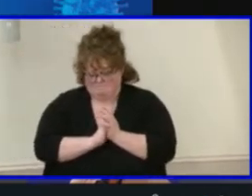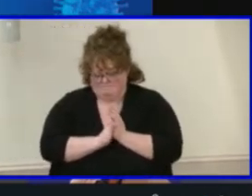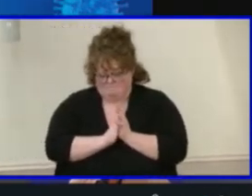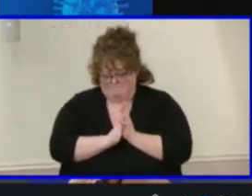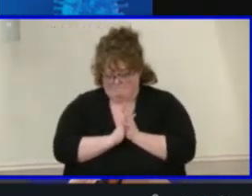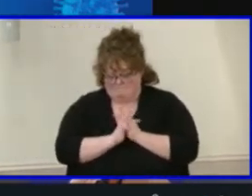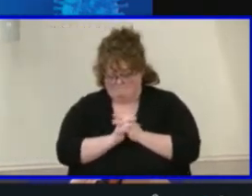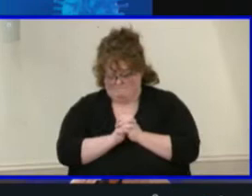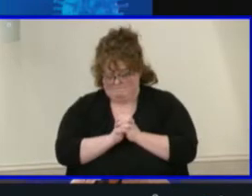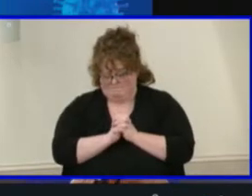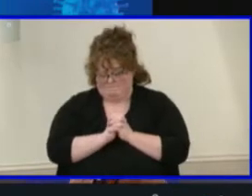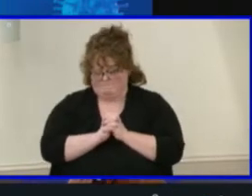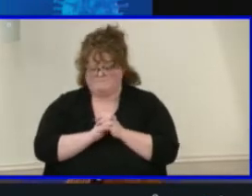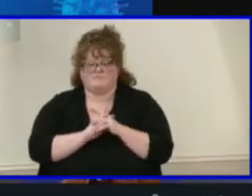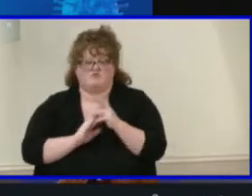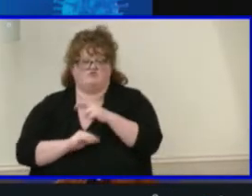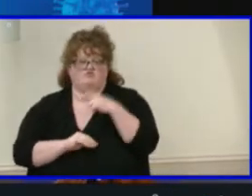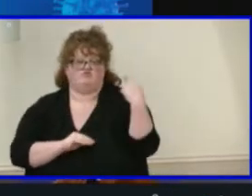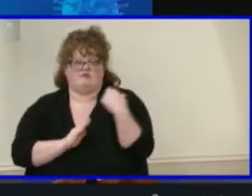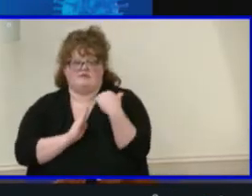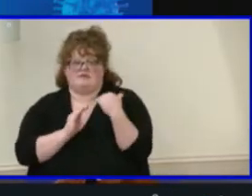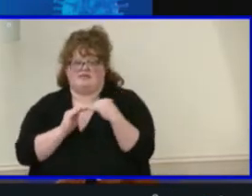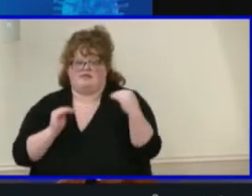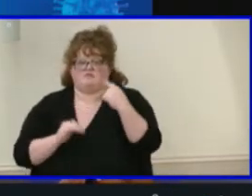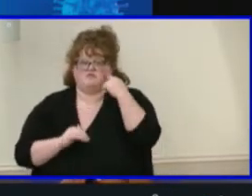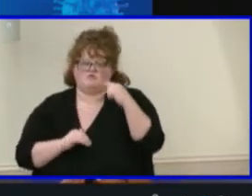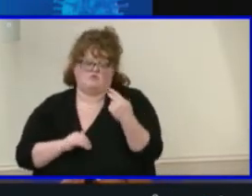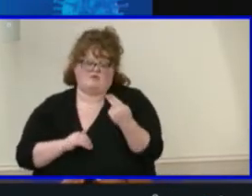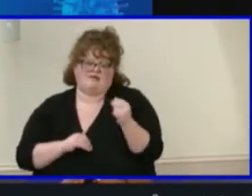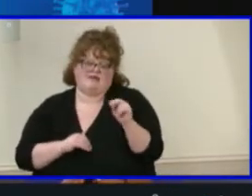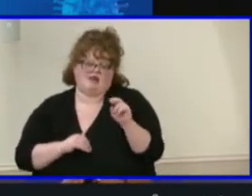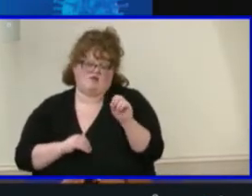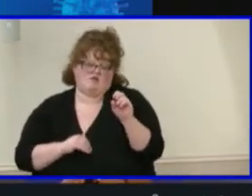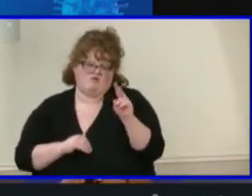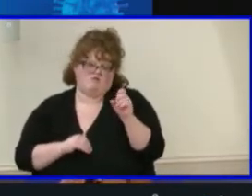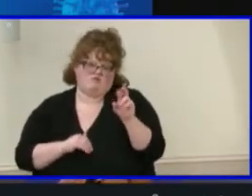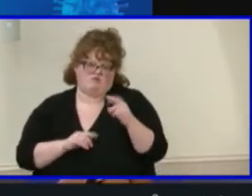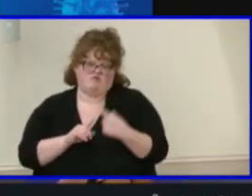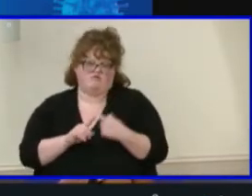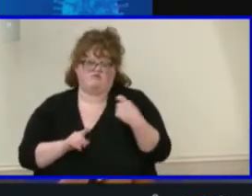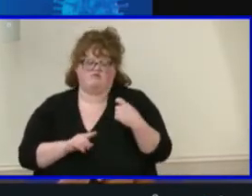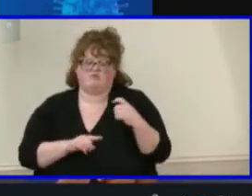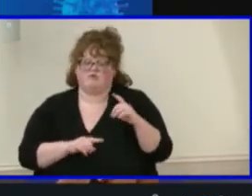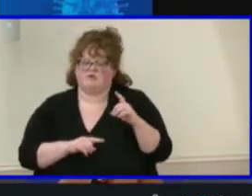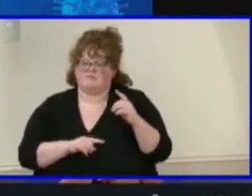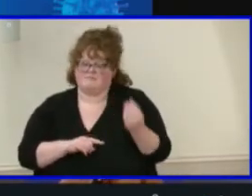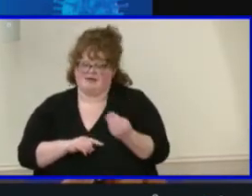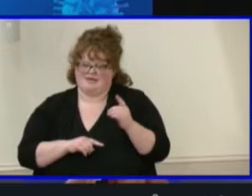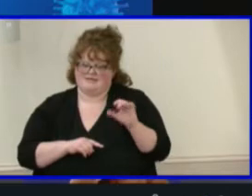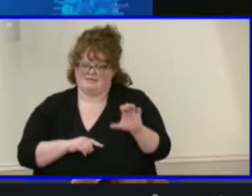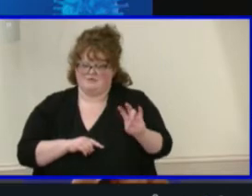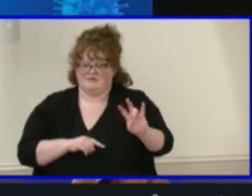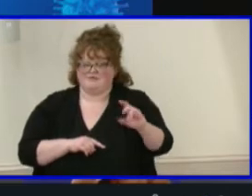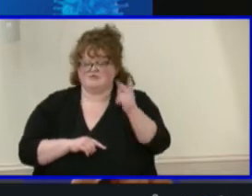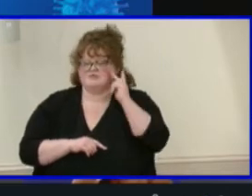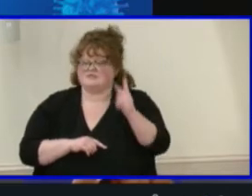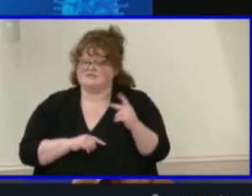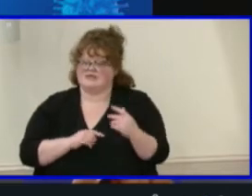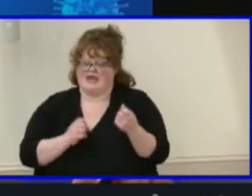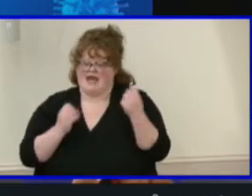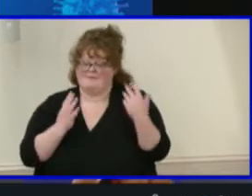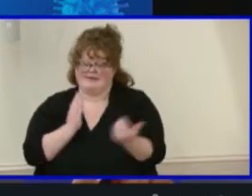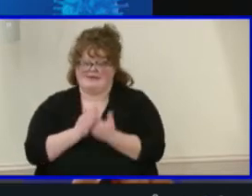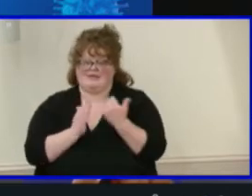These are the risk levels for Hanover as of Monday, December the 7th. Both the total number of new cases per 100,000